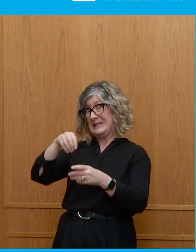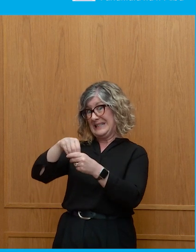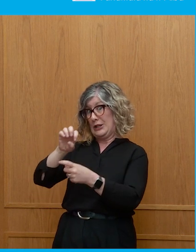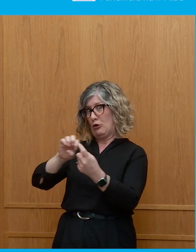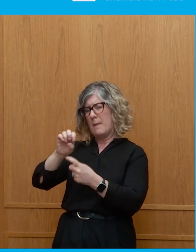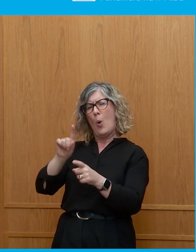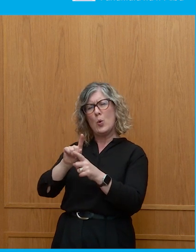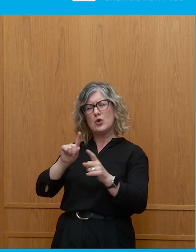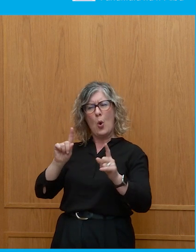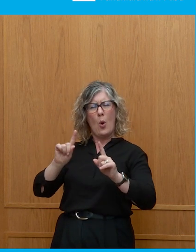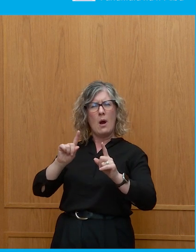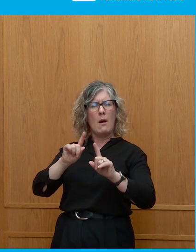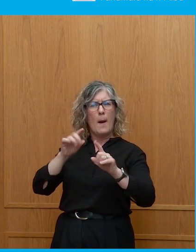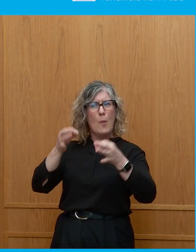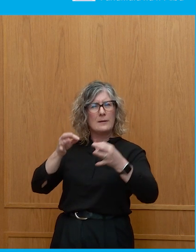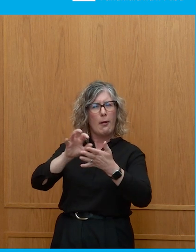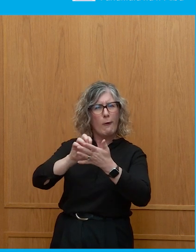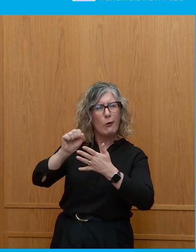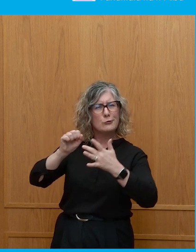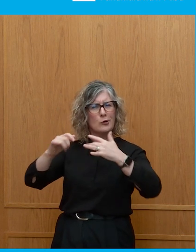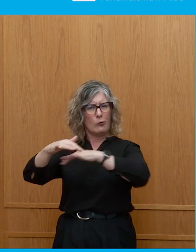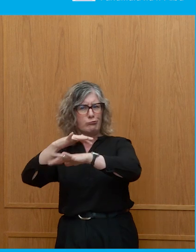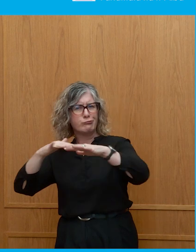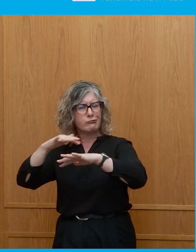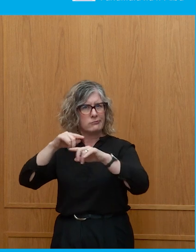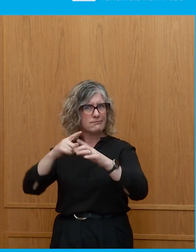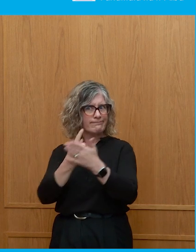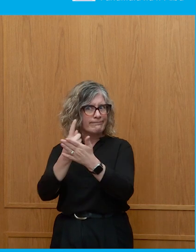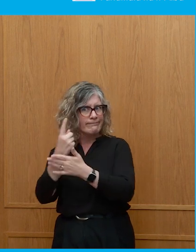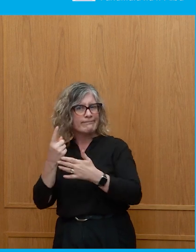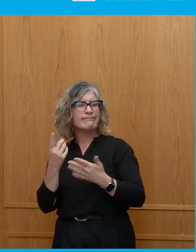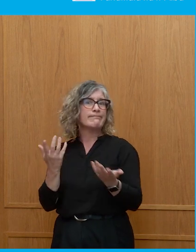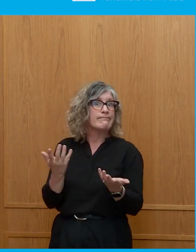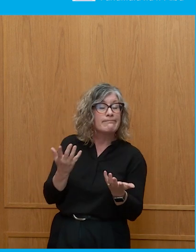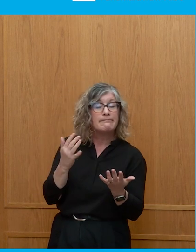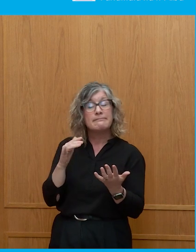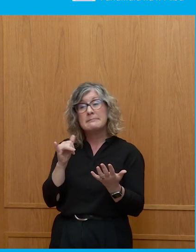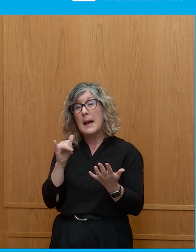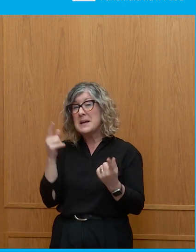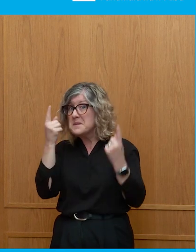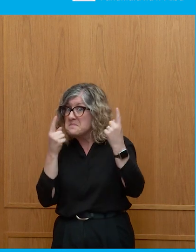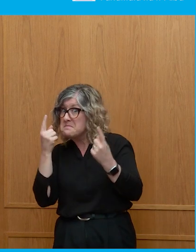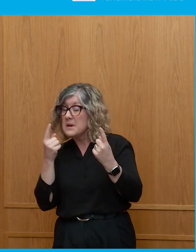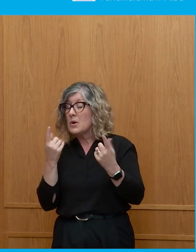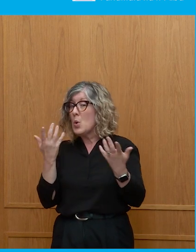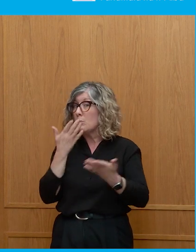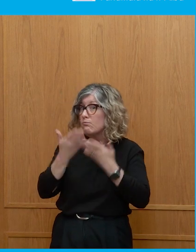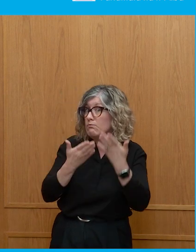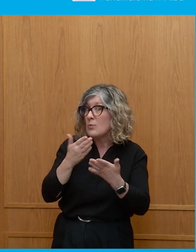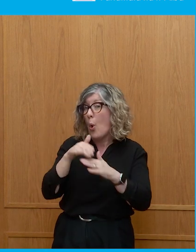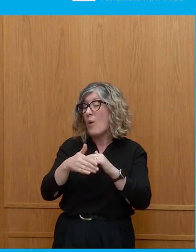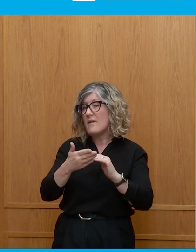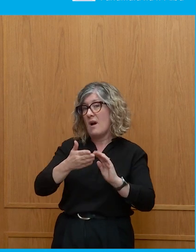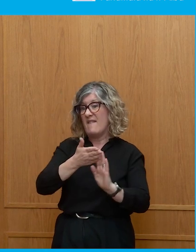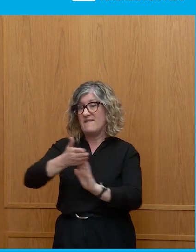cultures within Europe, which is an interesting place at the moment, perhaps including reflections on narratives around the far right